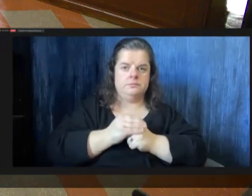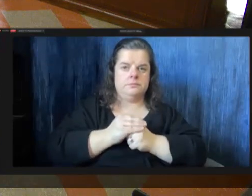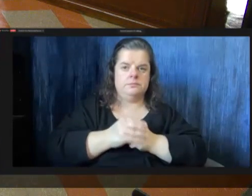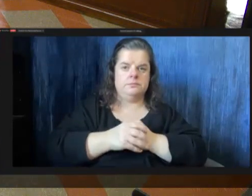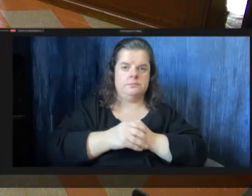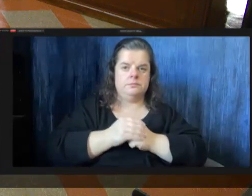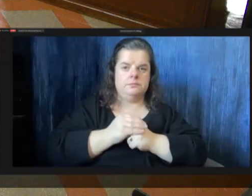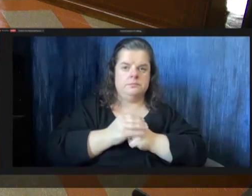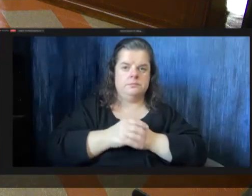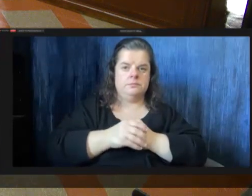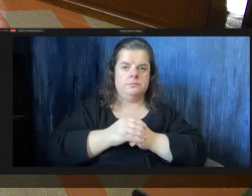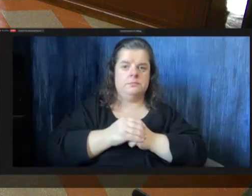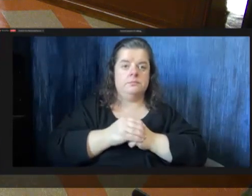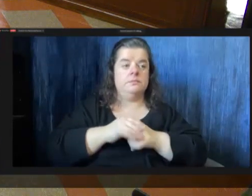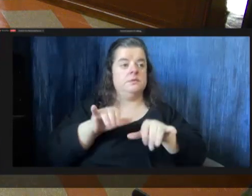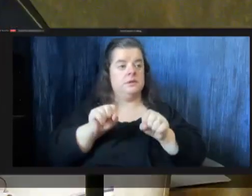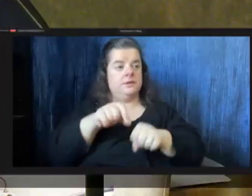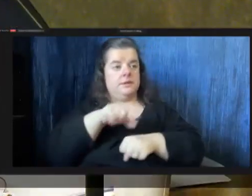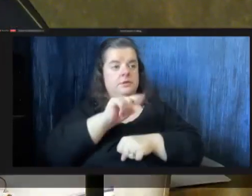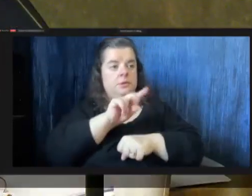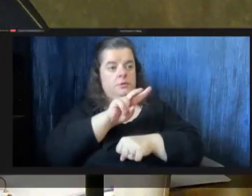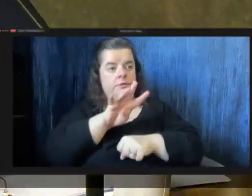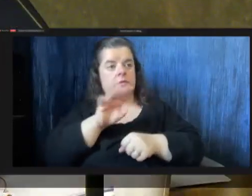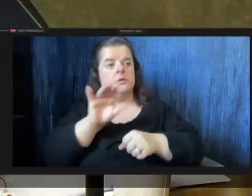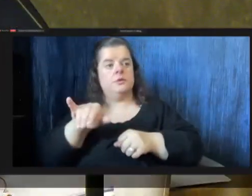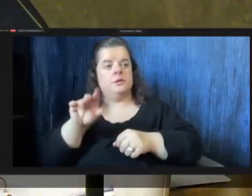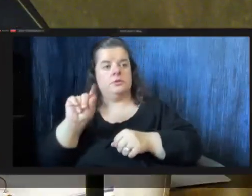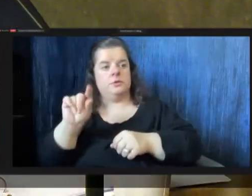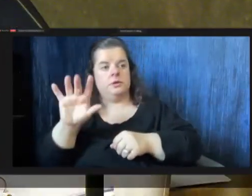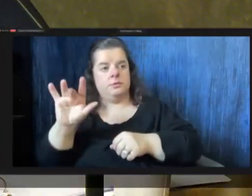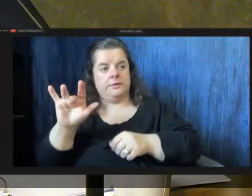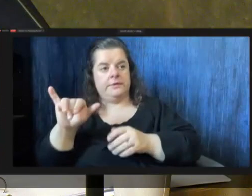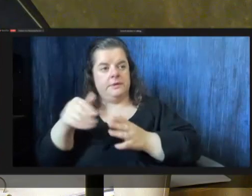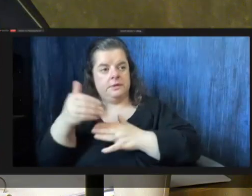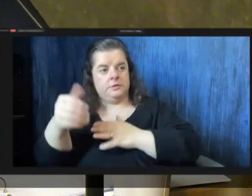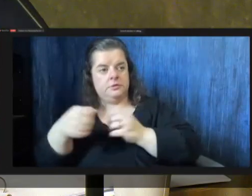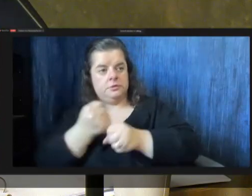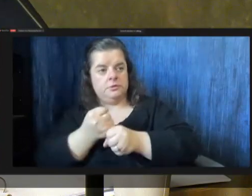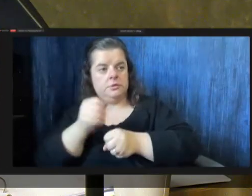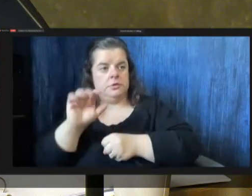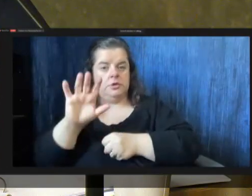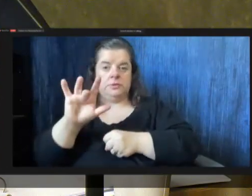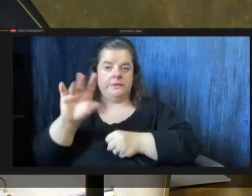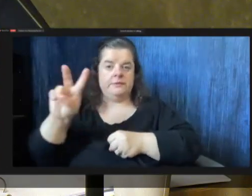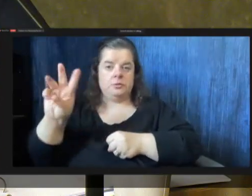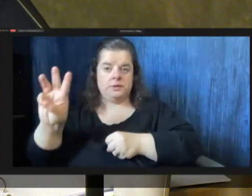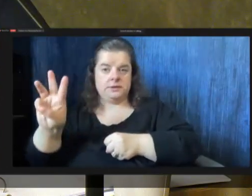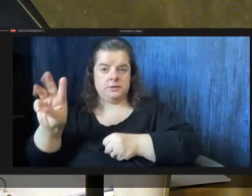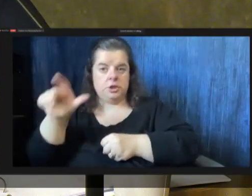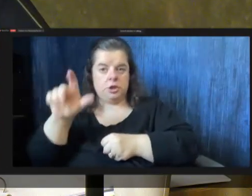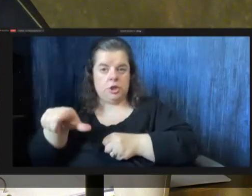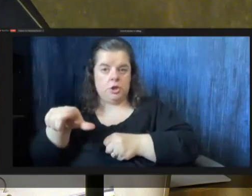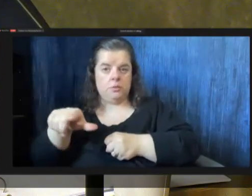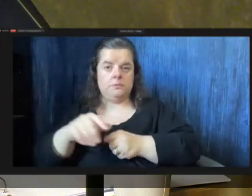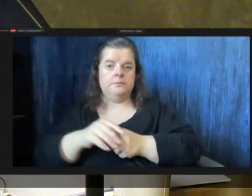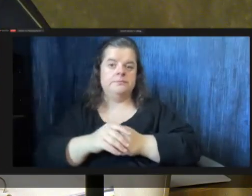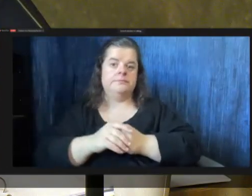well that is yeah this is 2024 budget 2025 yeah i mean this is 25 25 and 26 yeah goes down